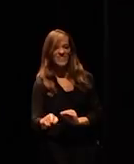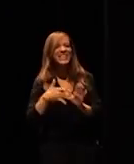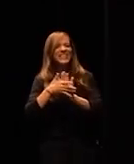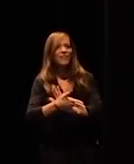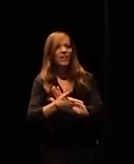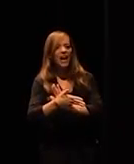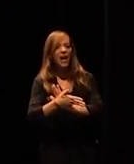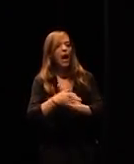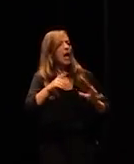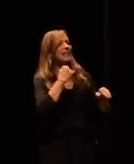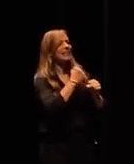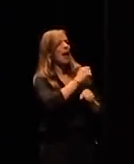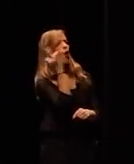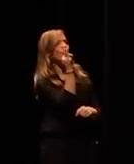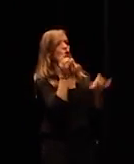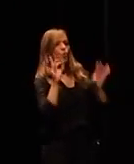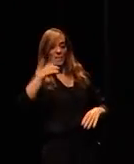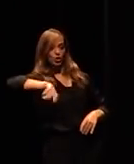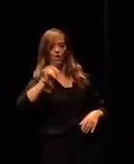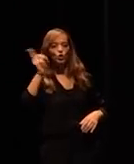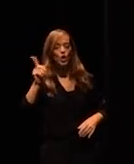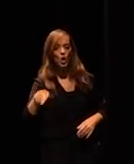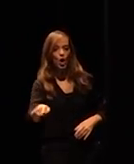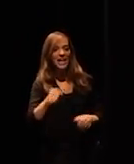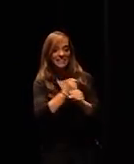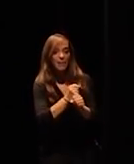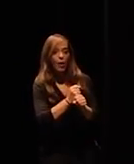to job or on demand work like many people already do today